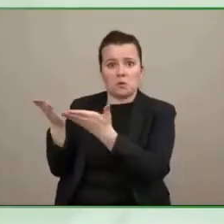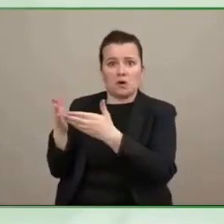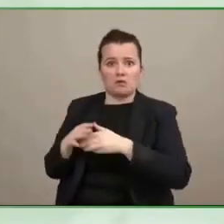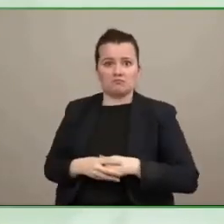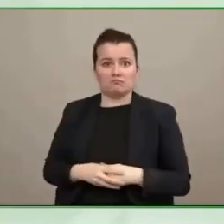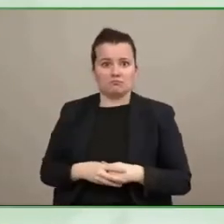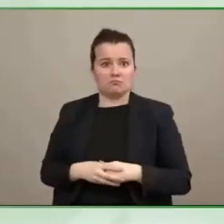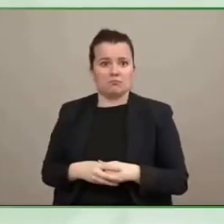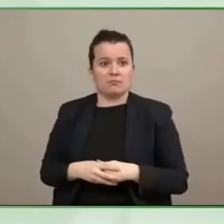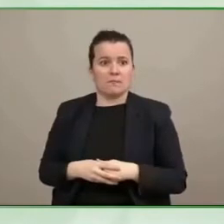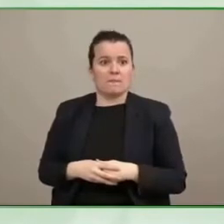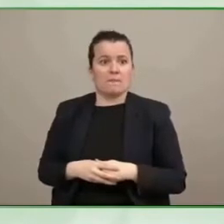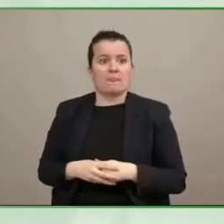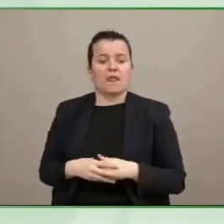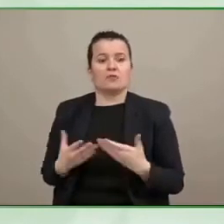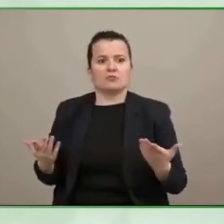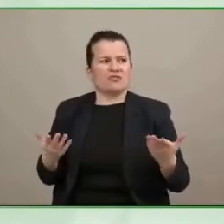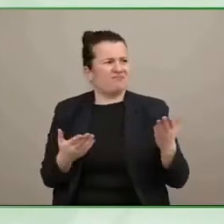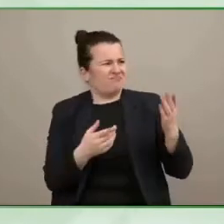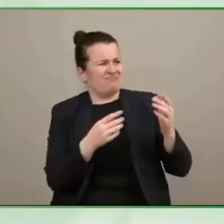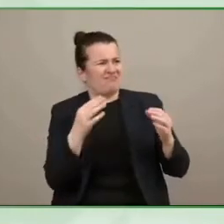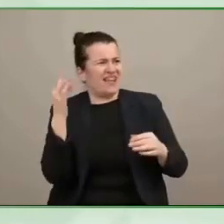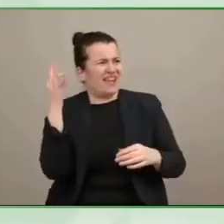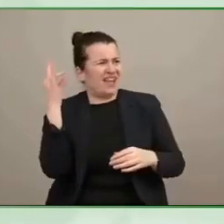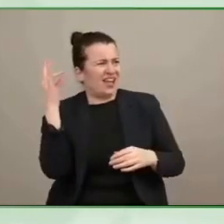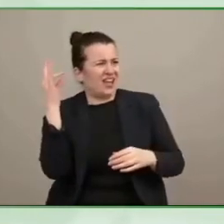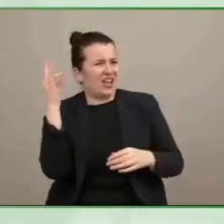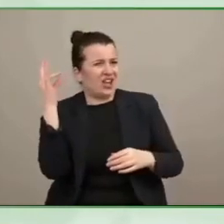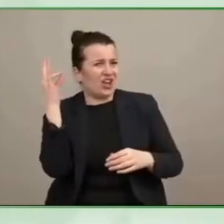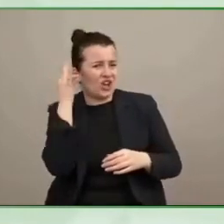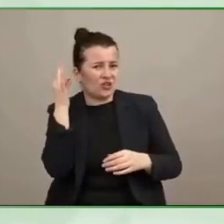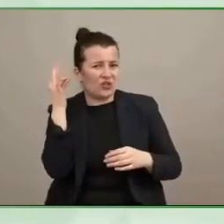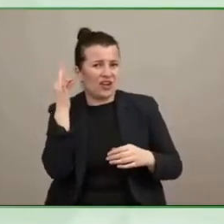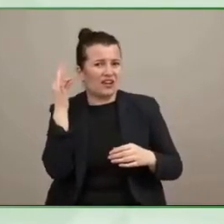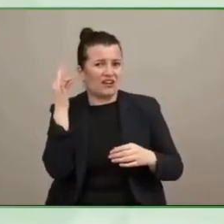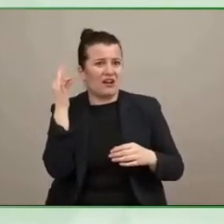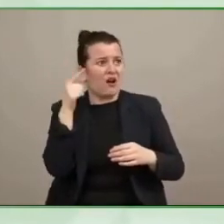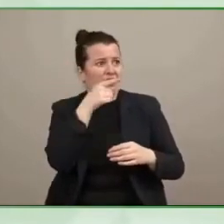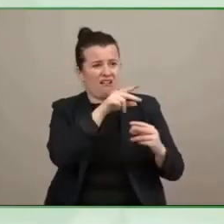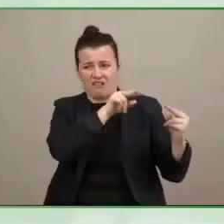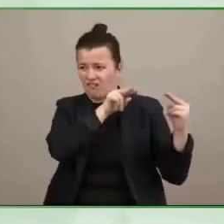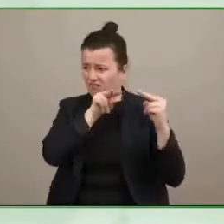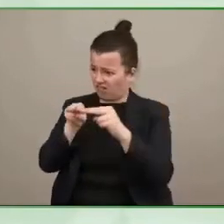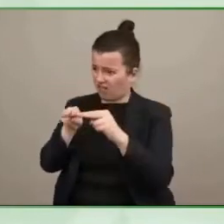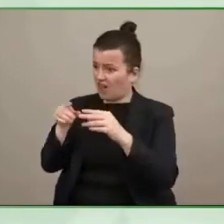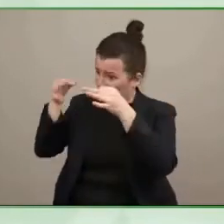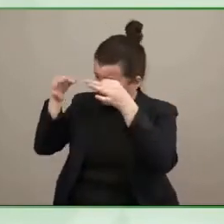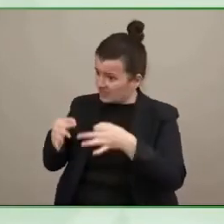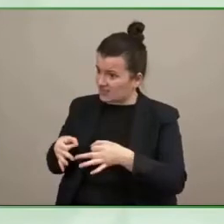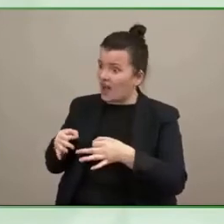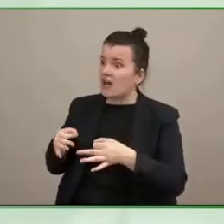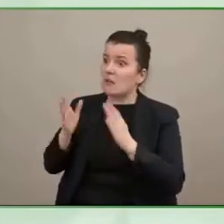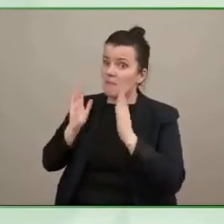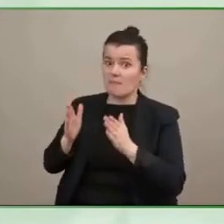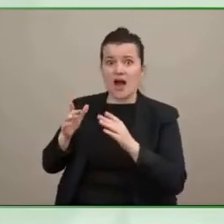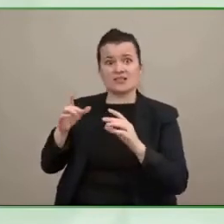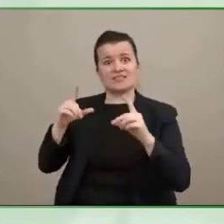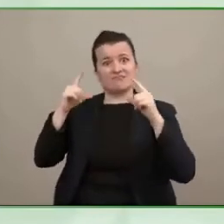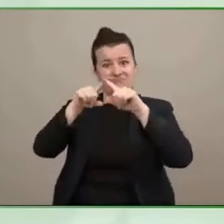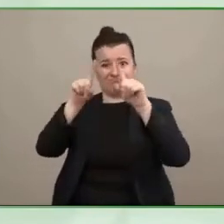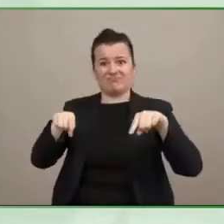people who are hard of hearing need induction loops that's inappropriate that would like be like me